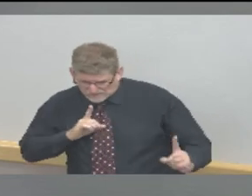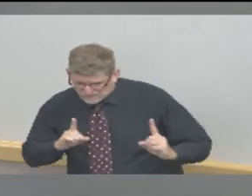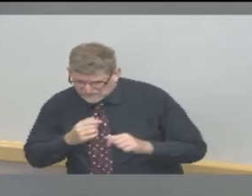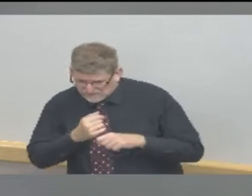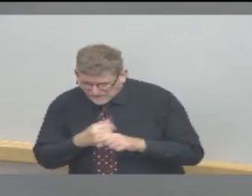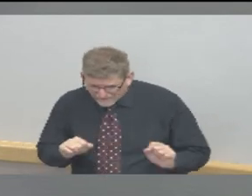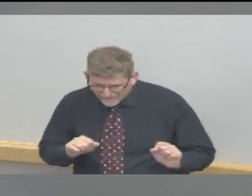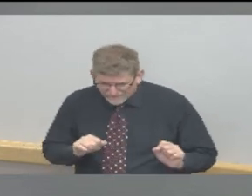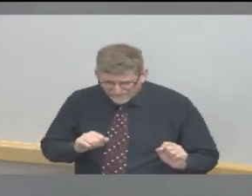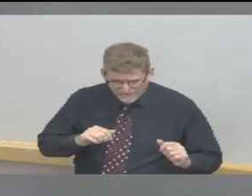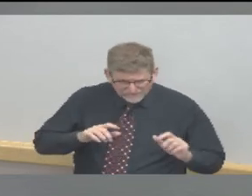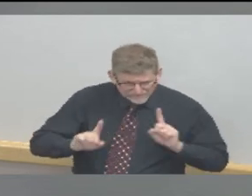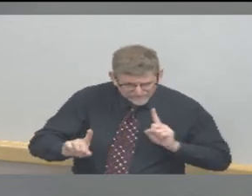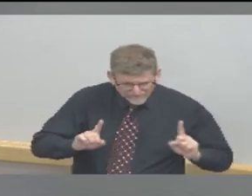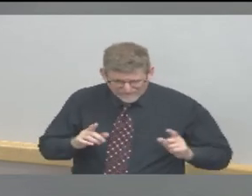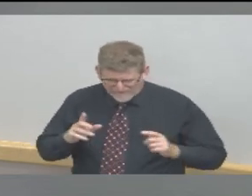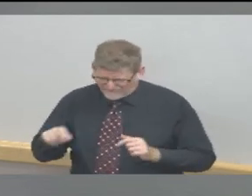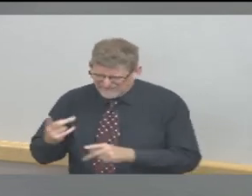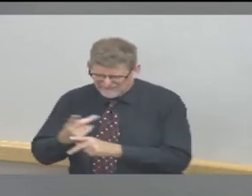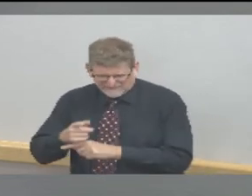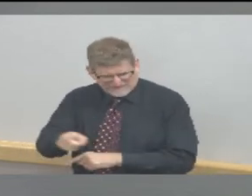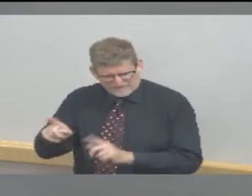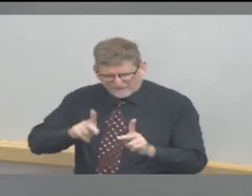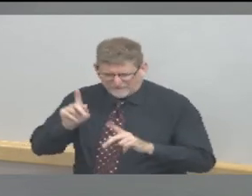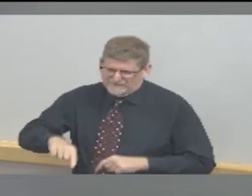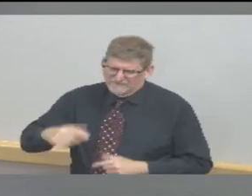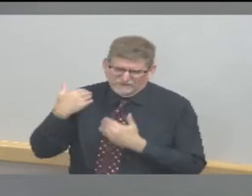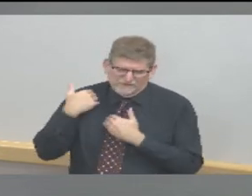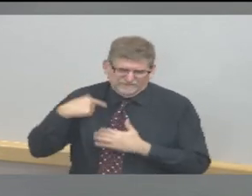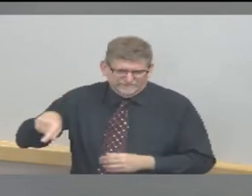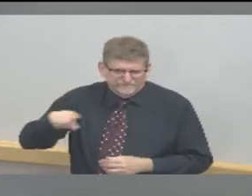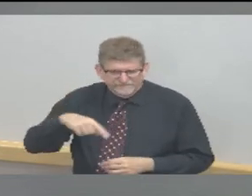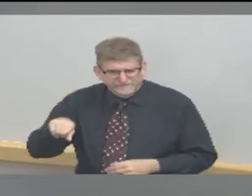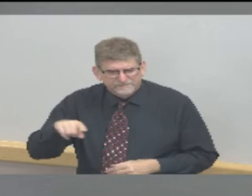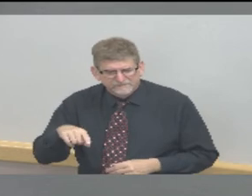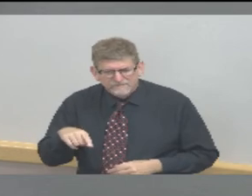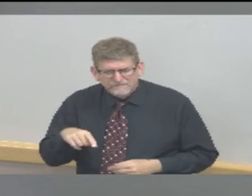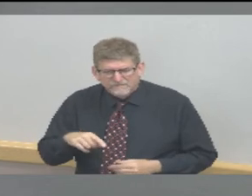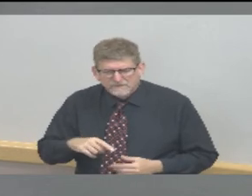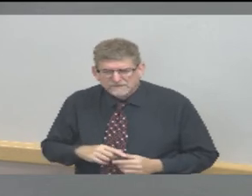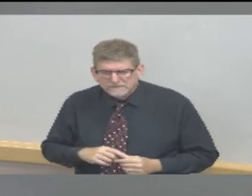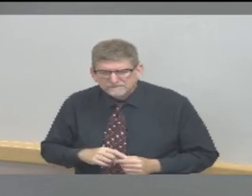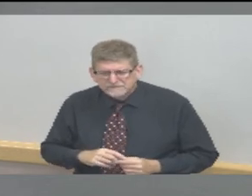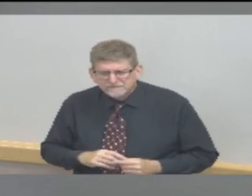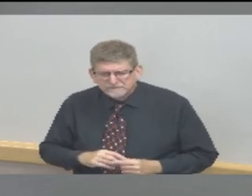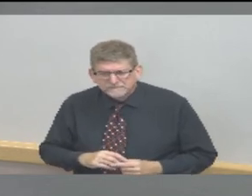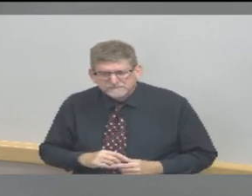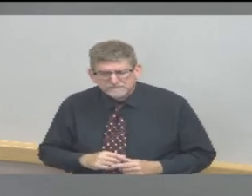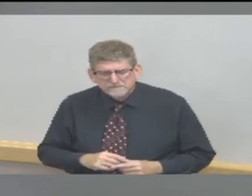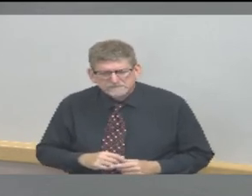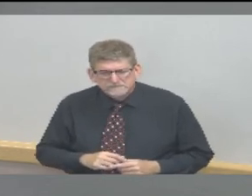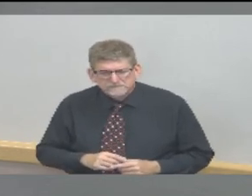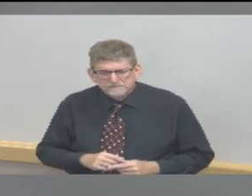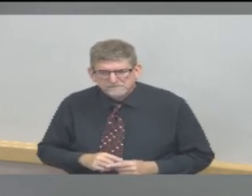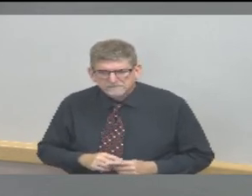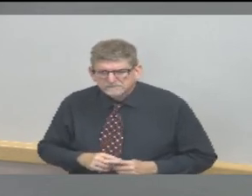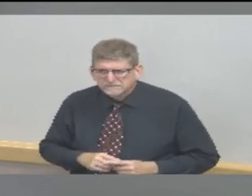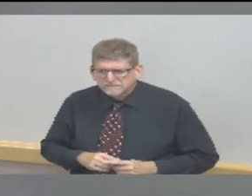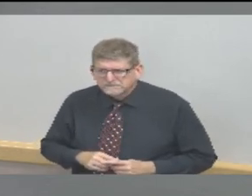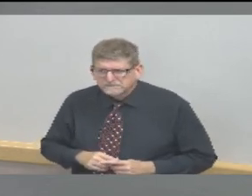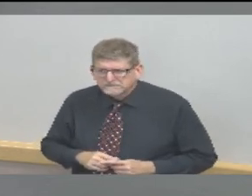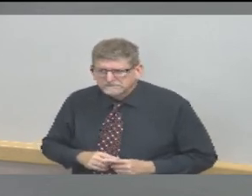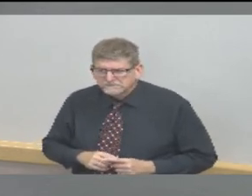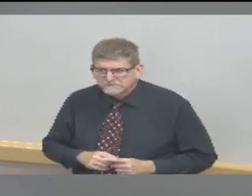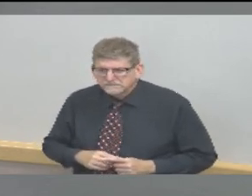and what arrangements can be made so that social distancing can be optimized. And the availability